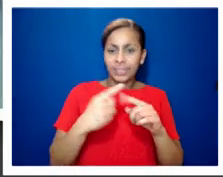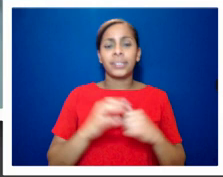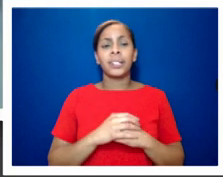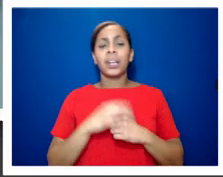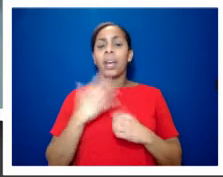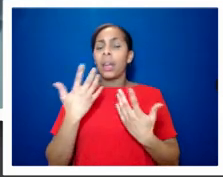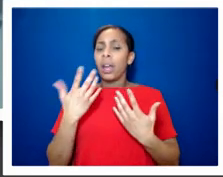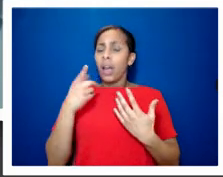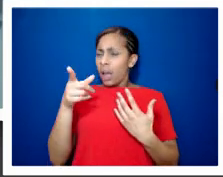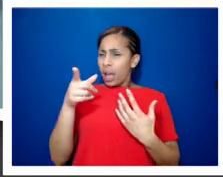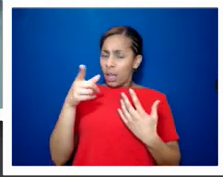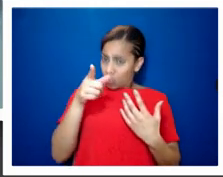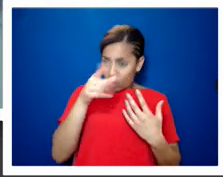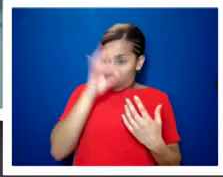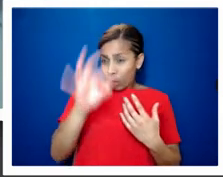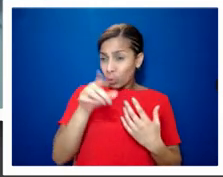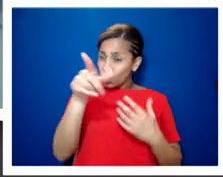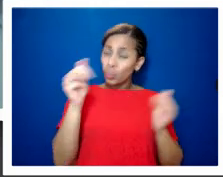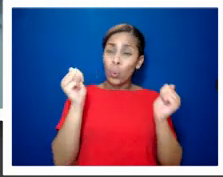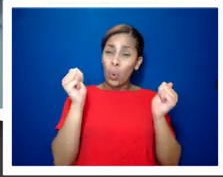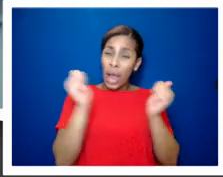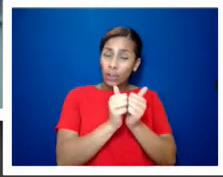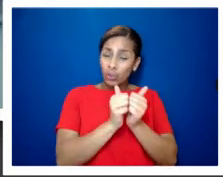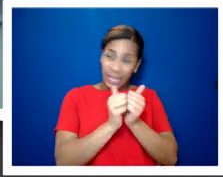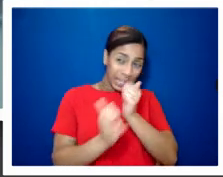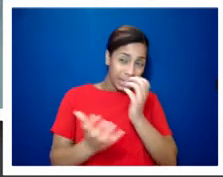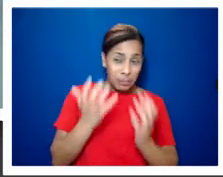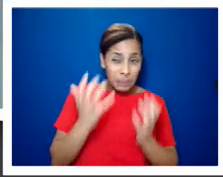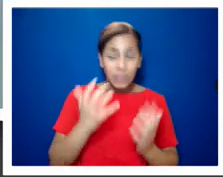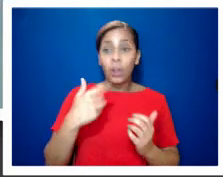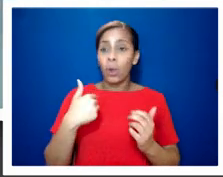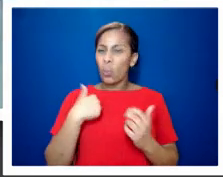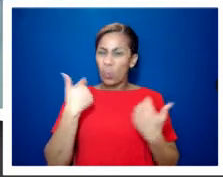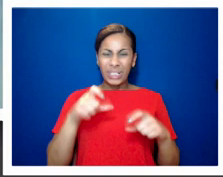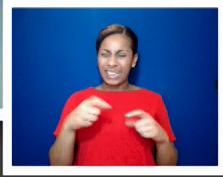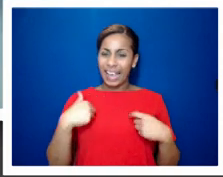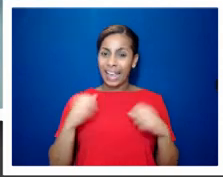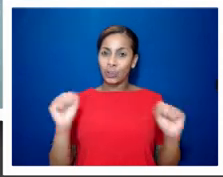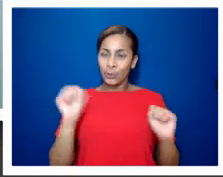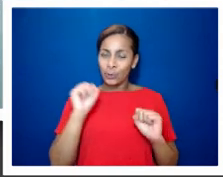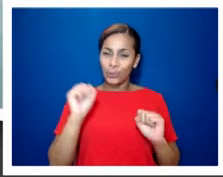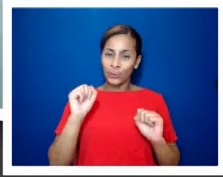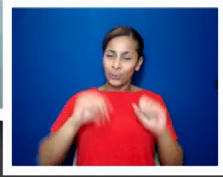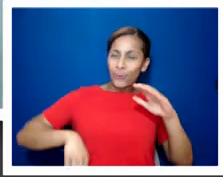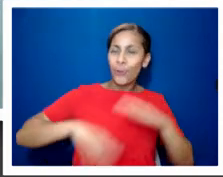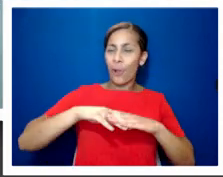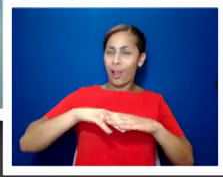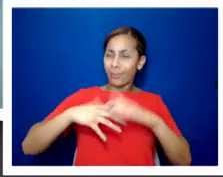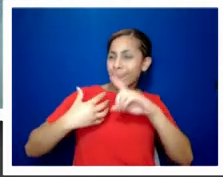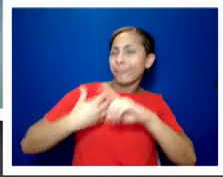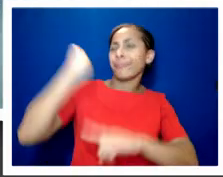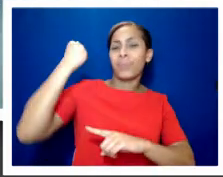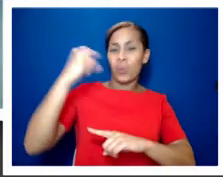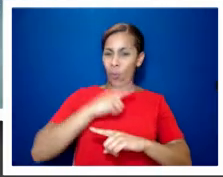asked do you agree that we still have quite a long way to go in terms of um making education around